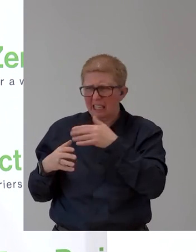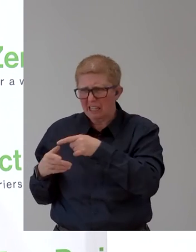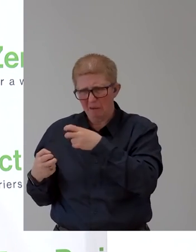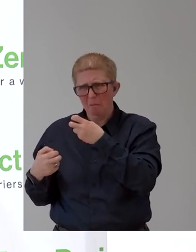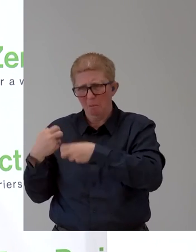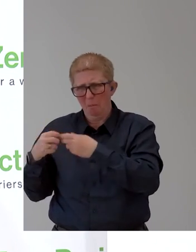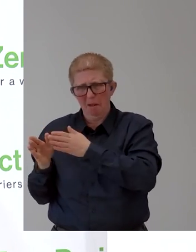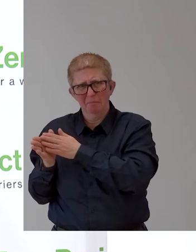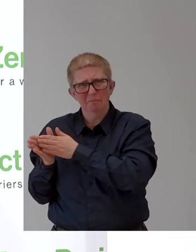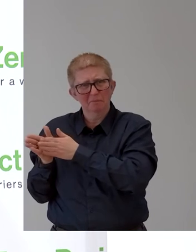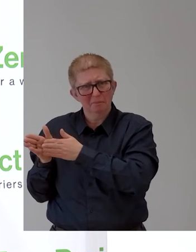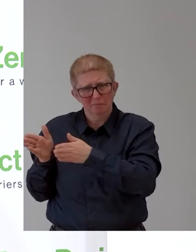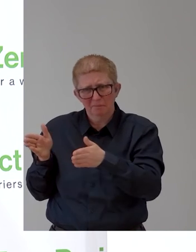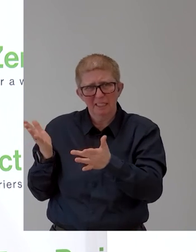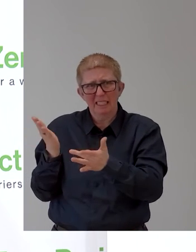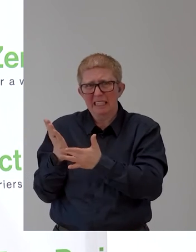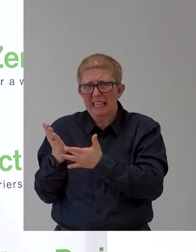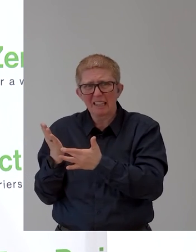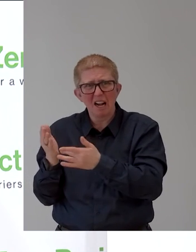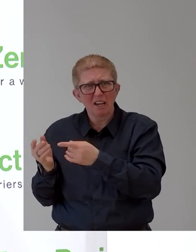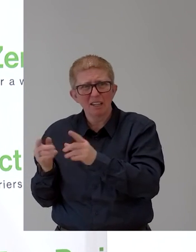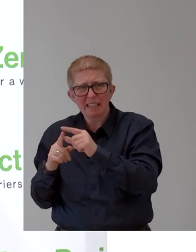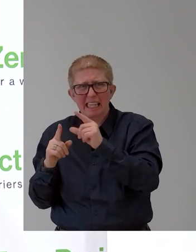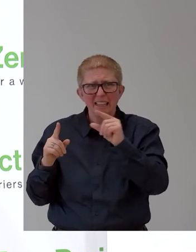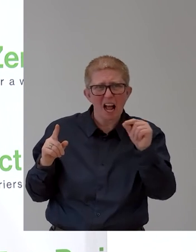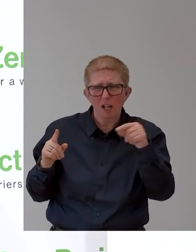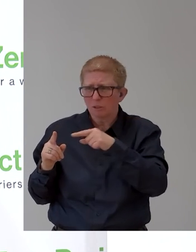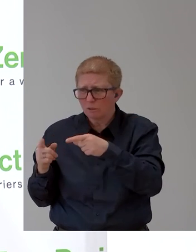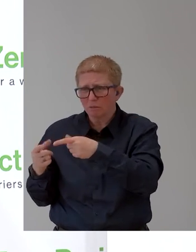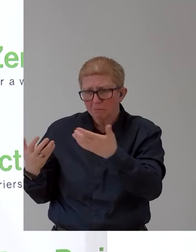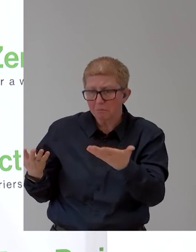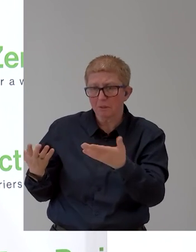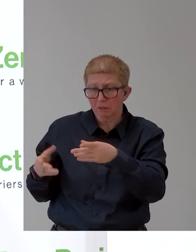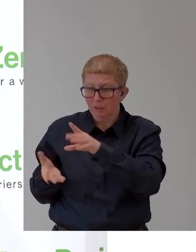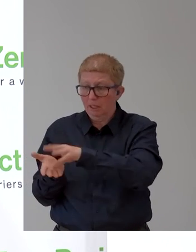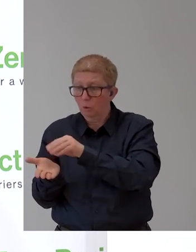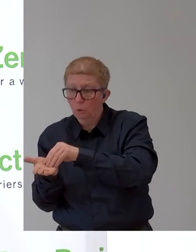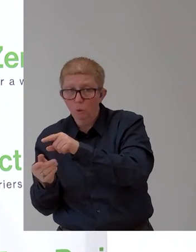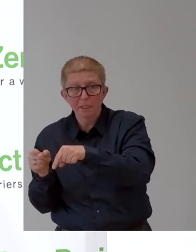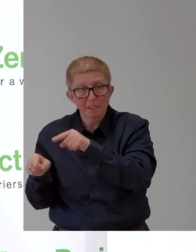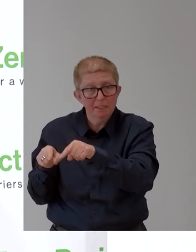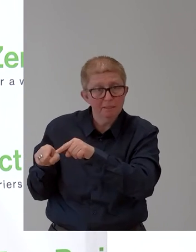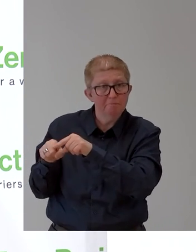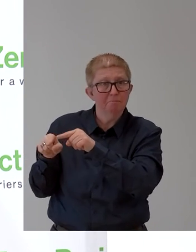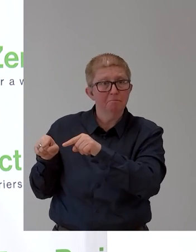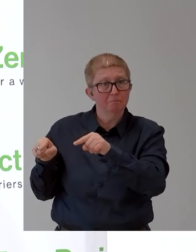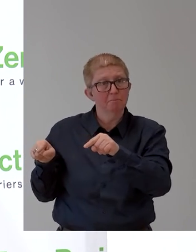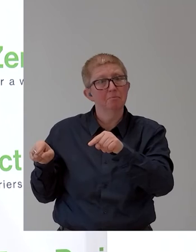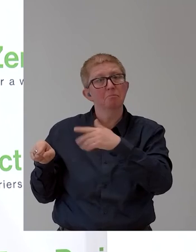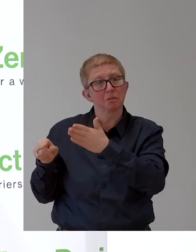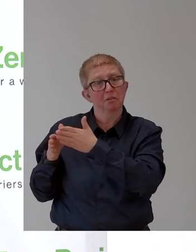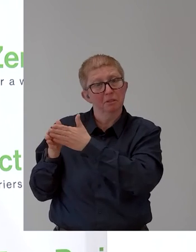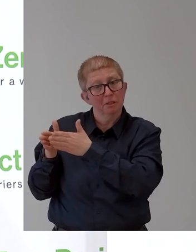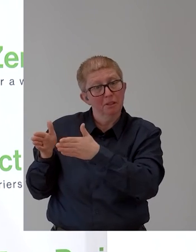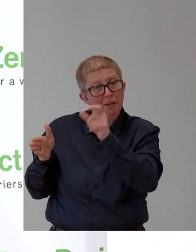digitalization and using the devices that would be needed and making it accessible to so many